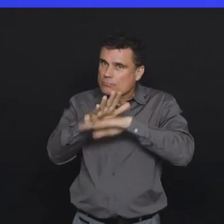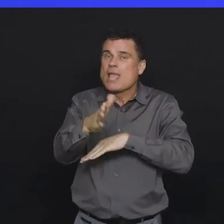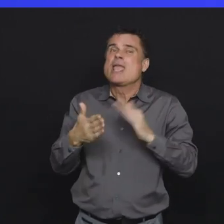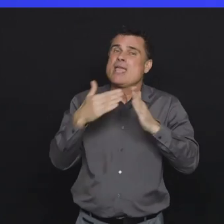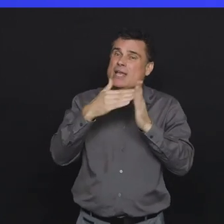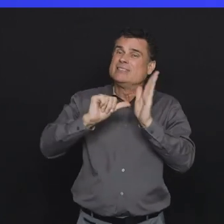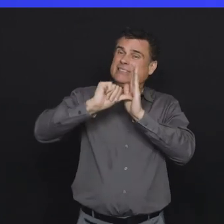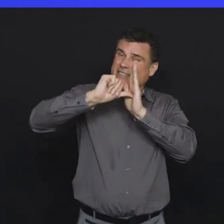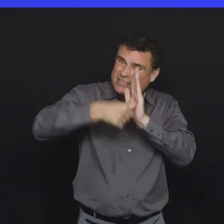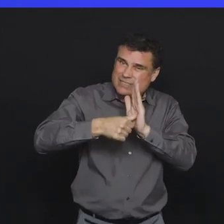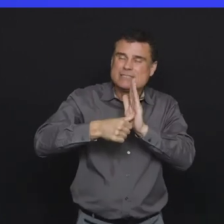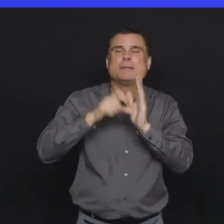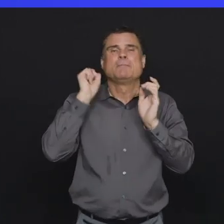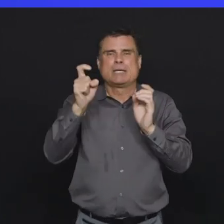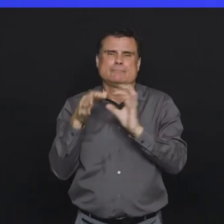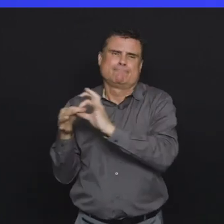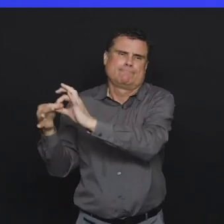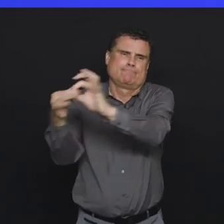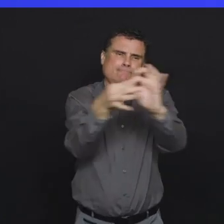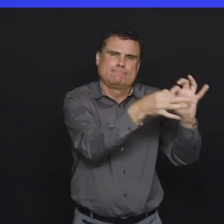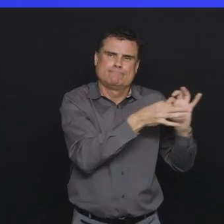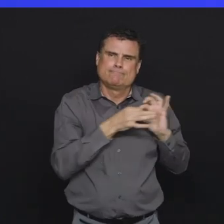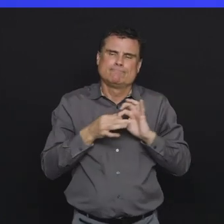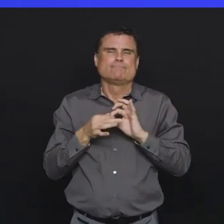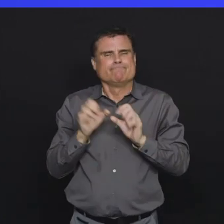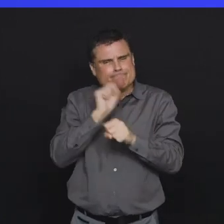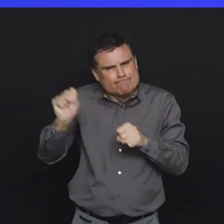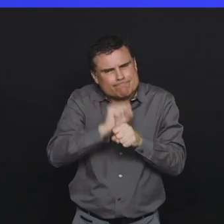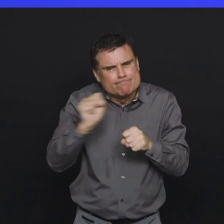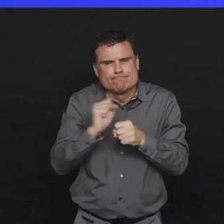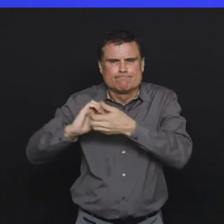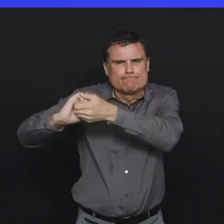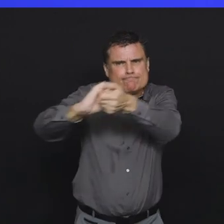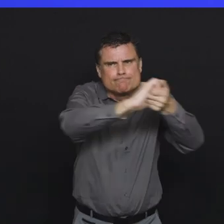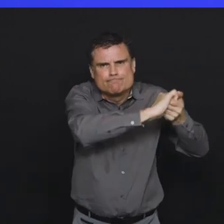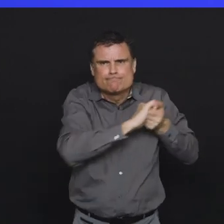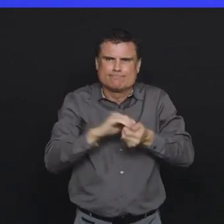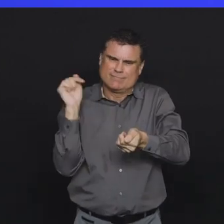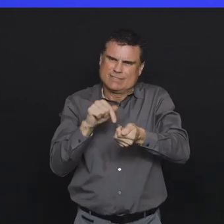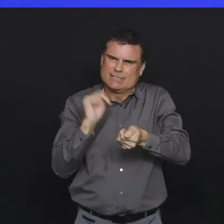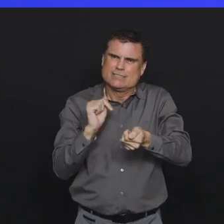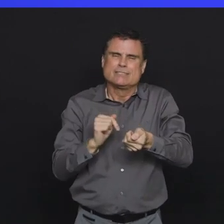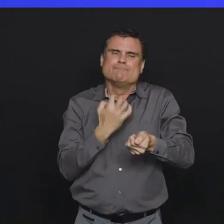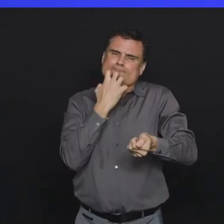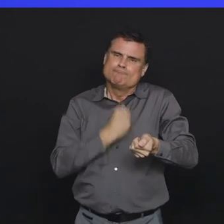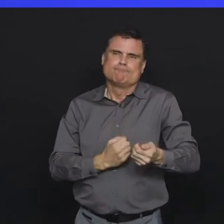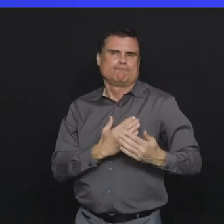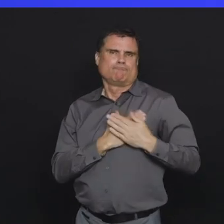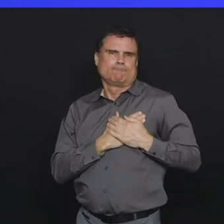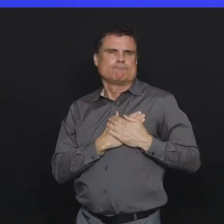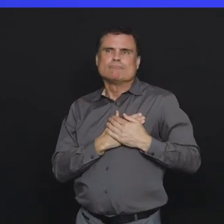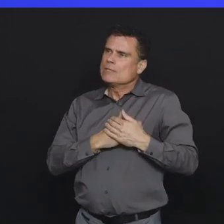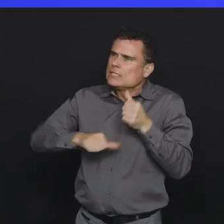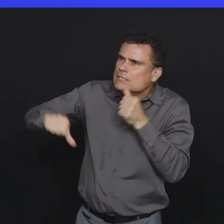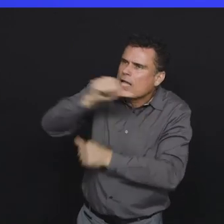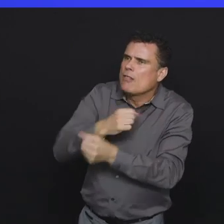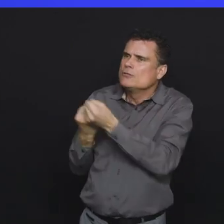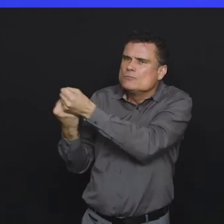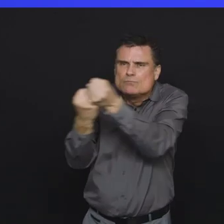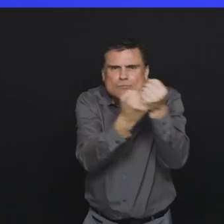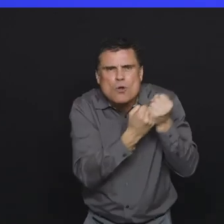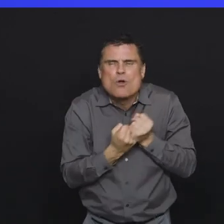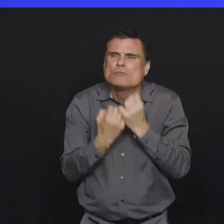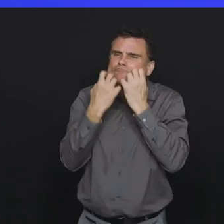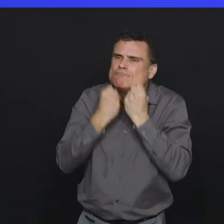need to get us through this together by all of us being committed to continuing to do this, to being kind, to staying